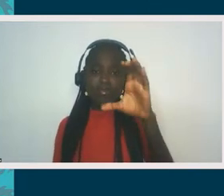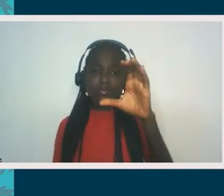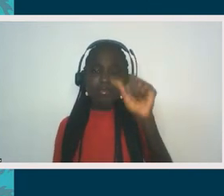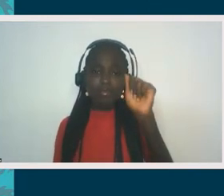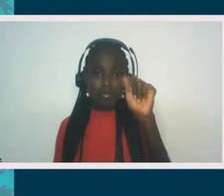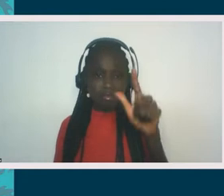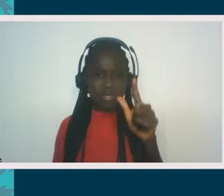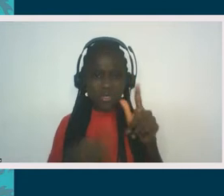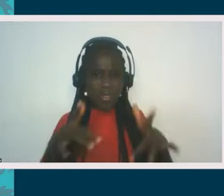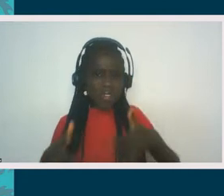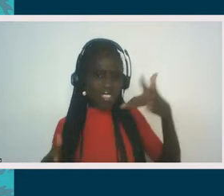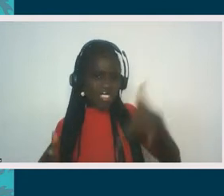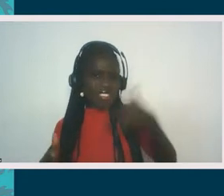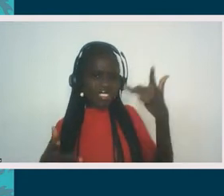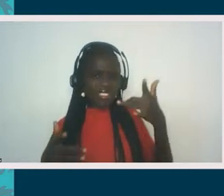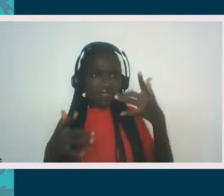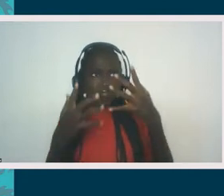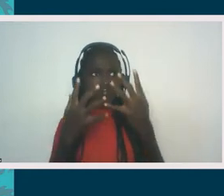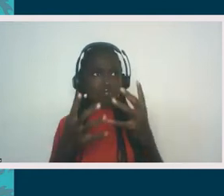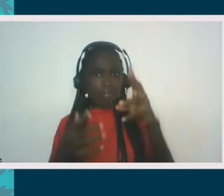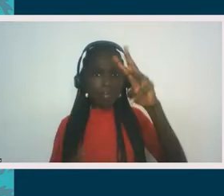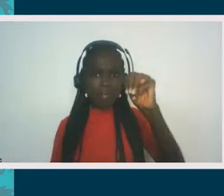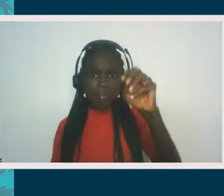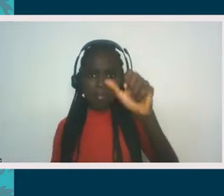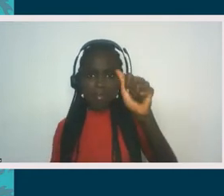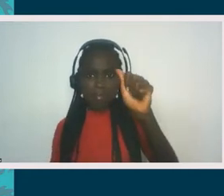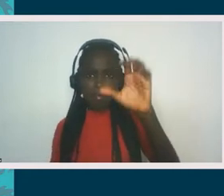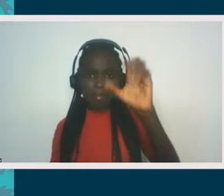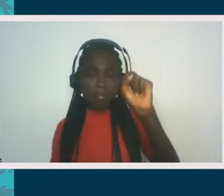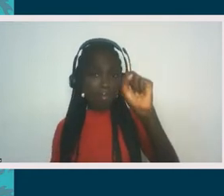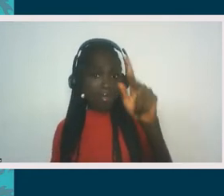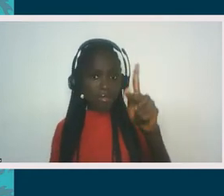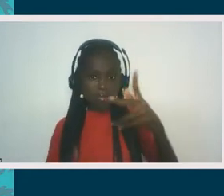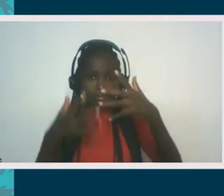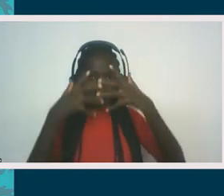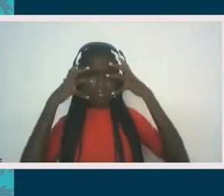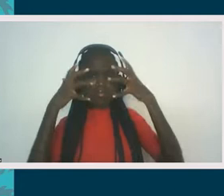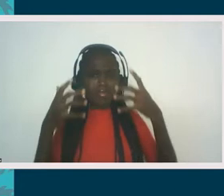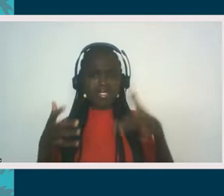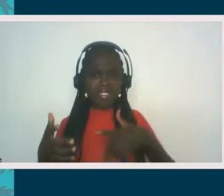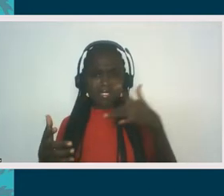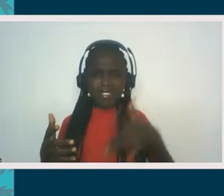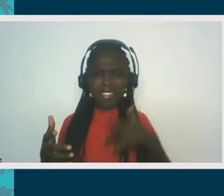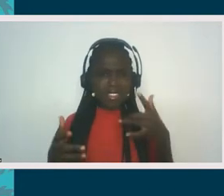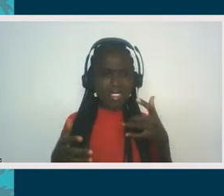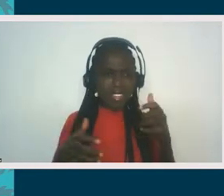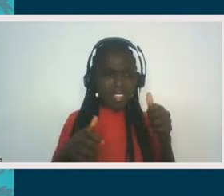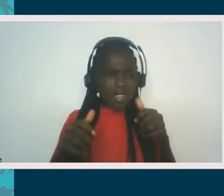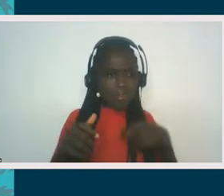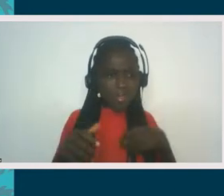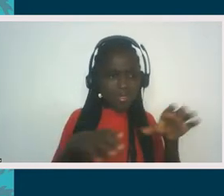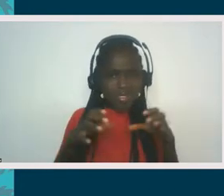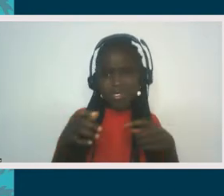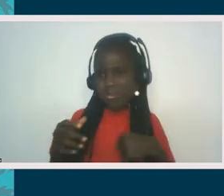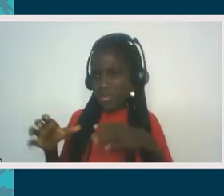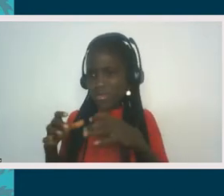though you're masking, you're on the sidelines trying to figure out which character to play in